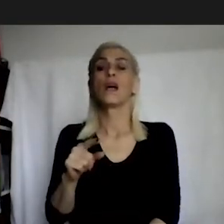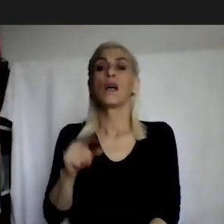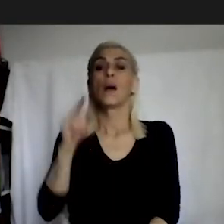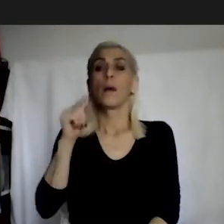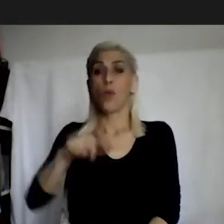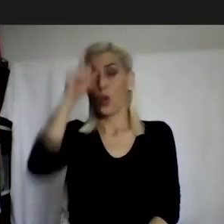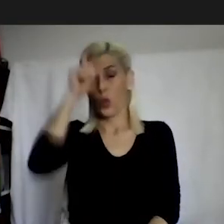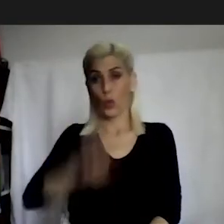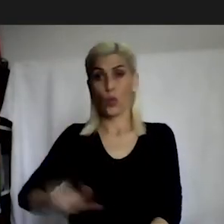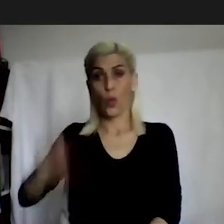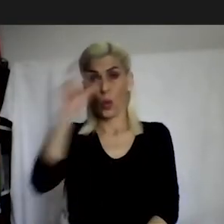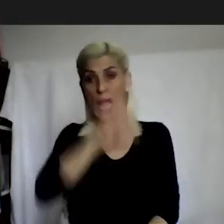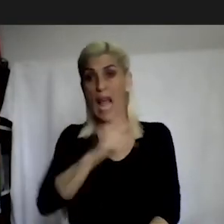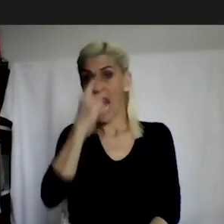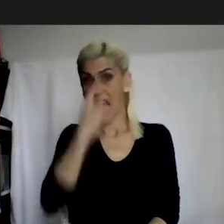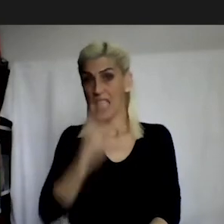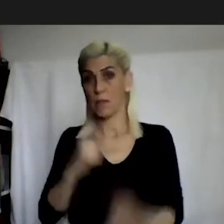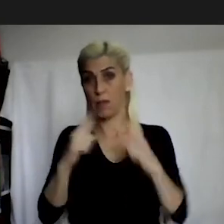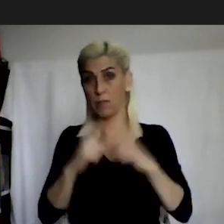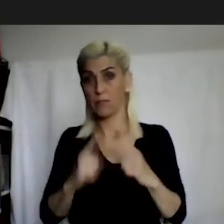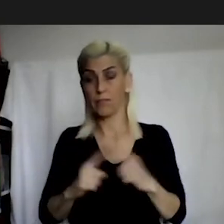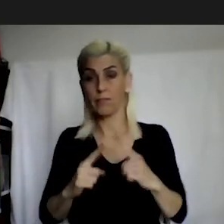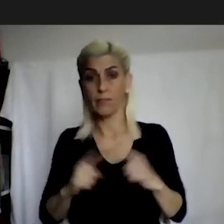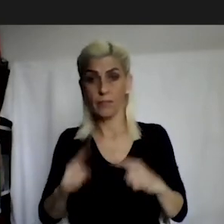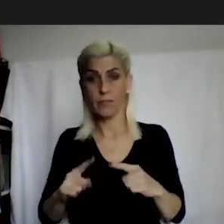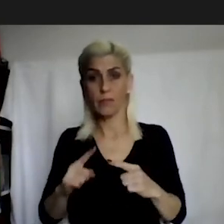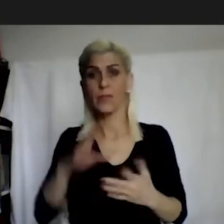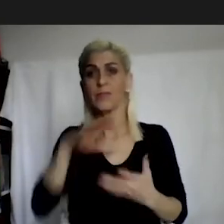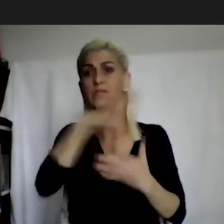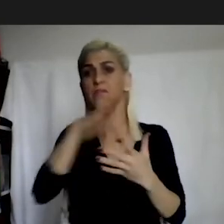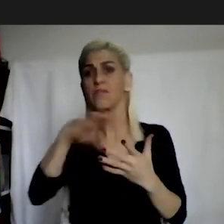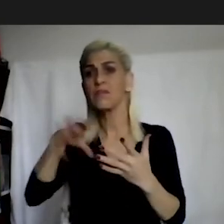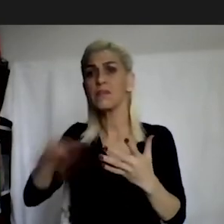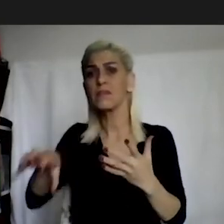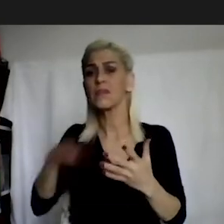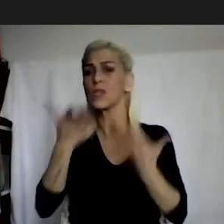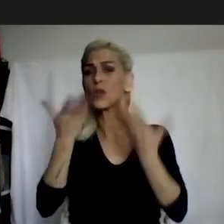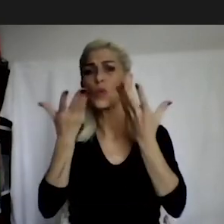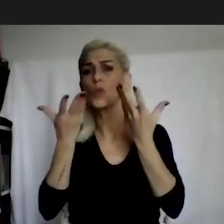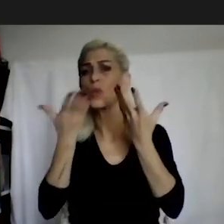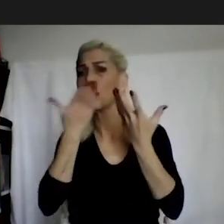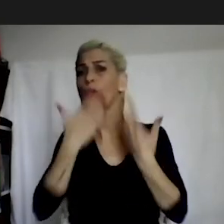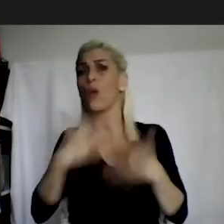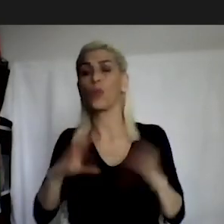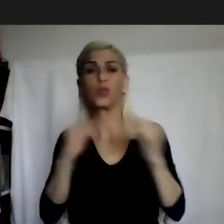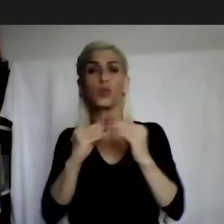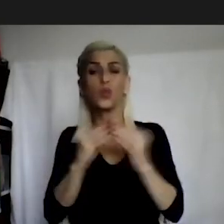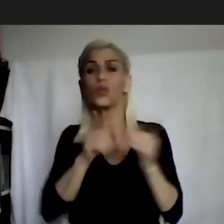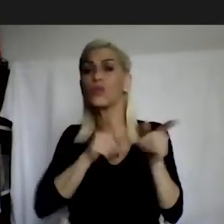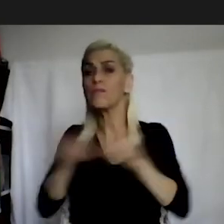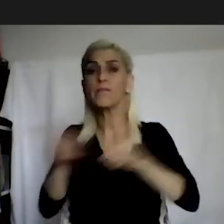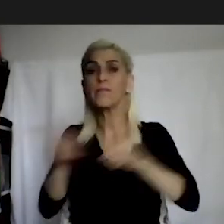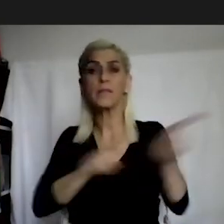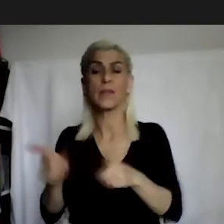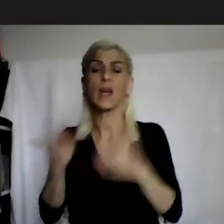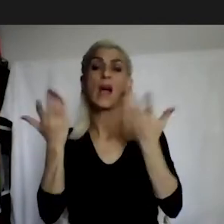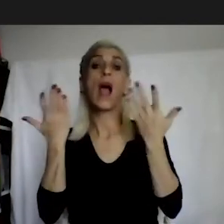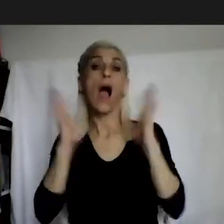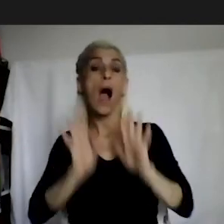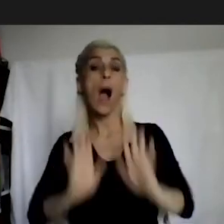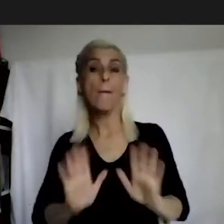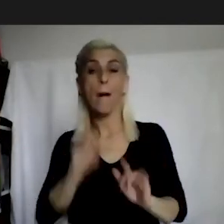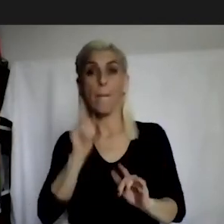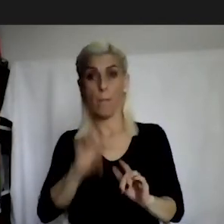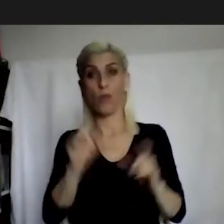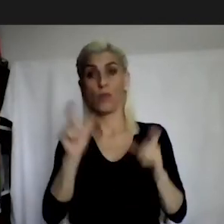There's no categorization in Turkey's official data. However, the NGO-based data gives